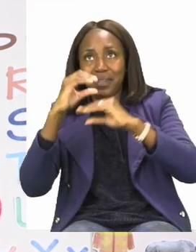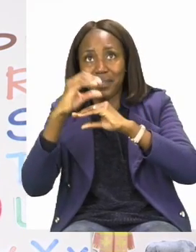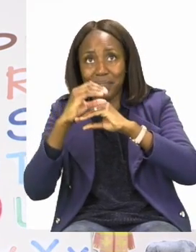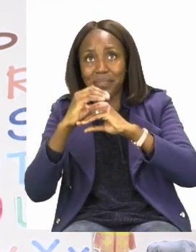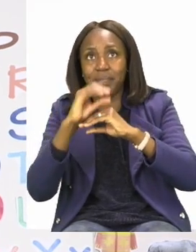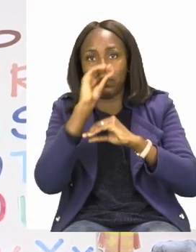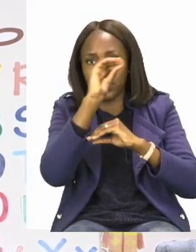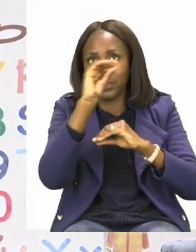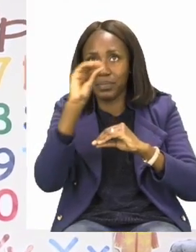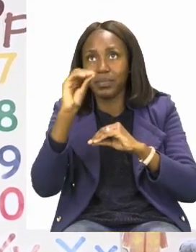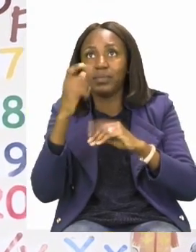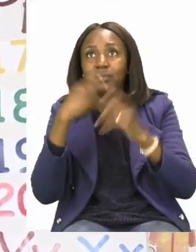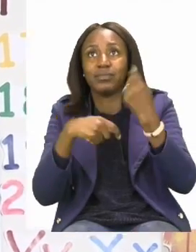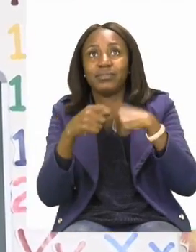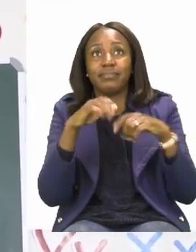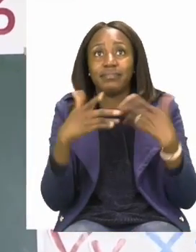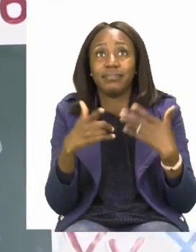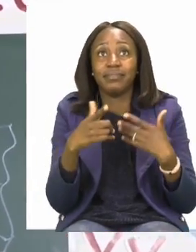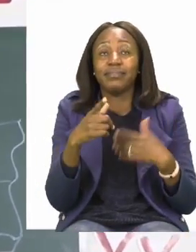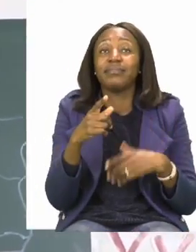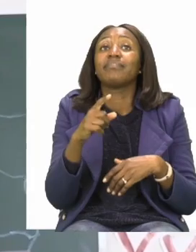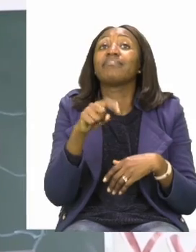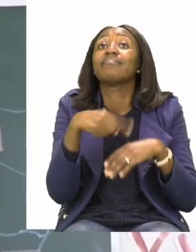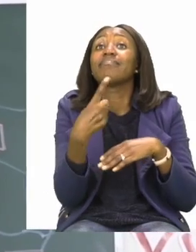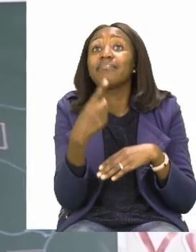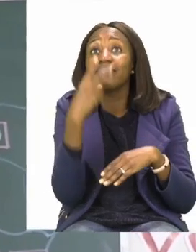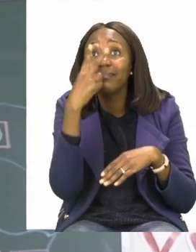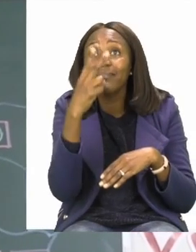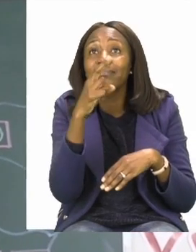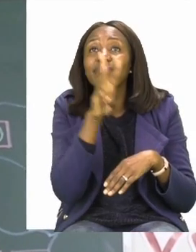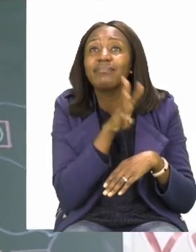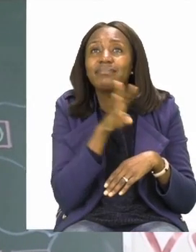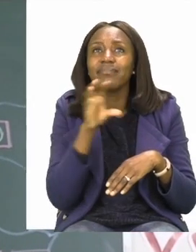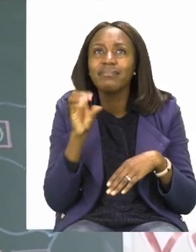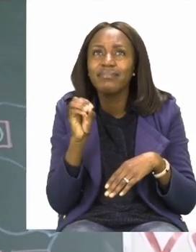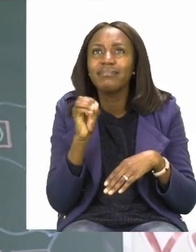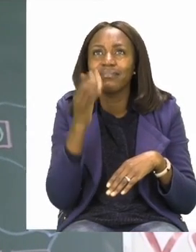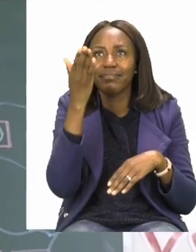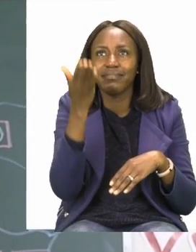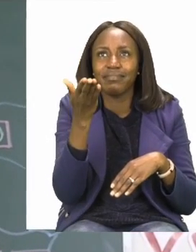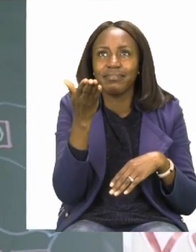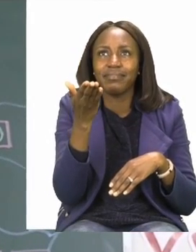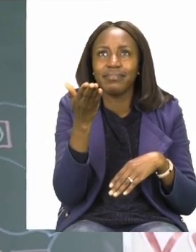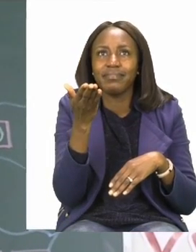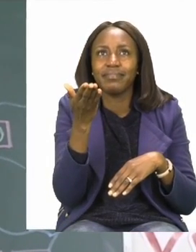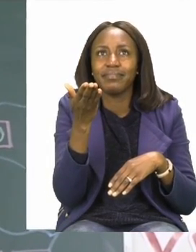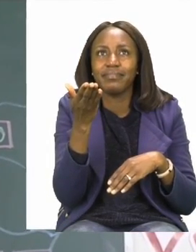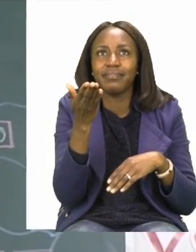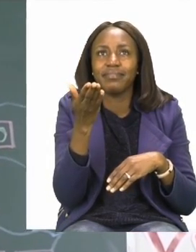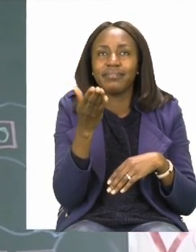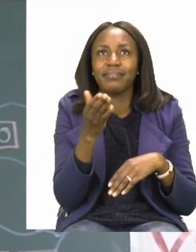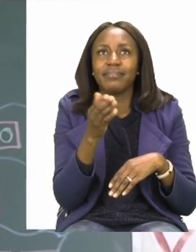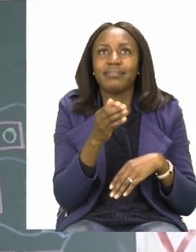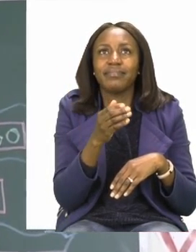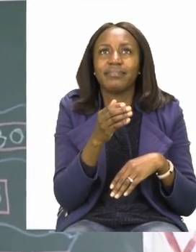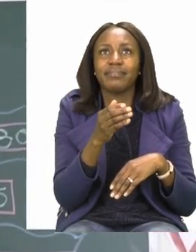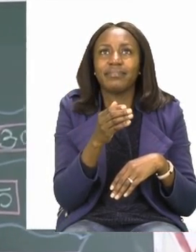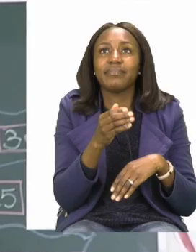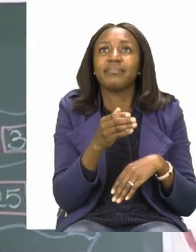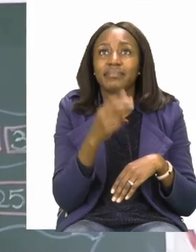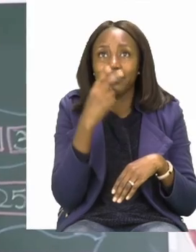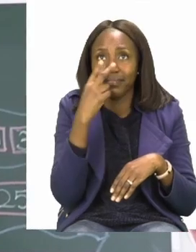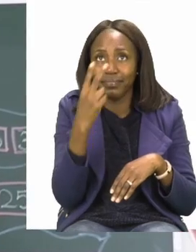days. You can see that on Monday, the 30 bricks that were sold are all